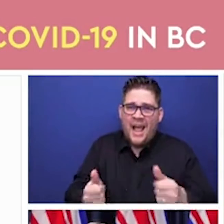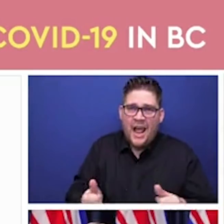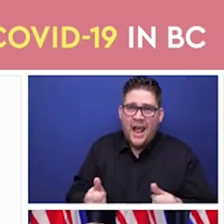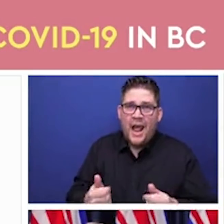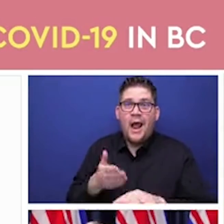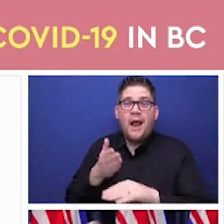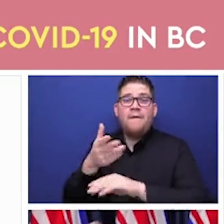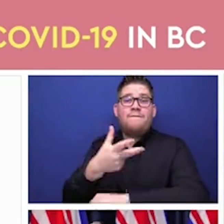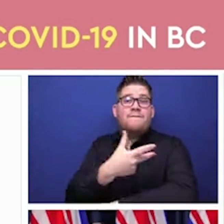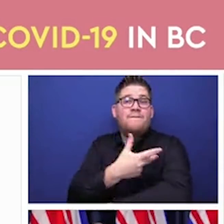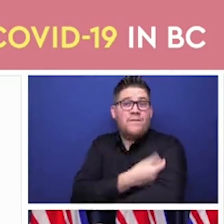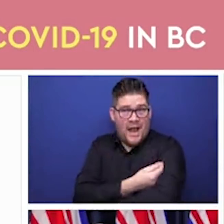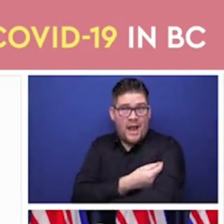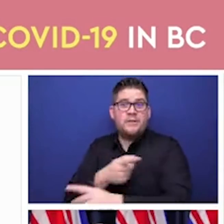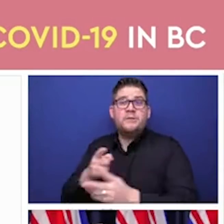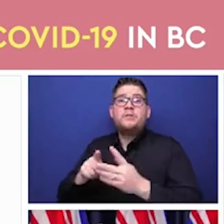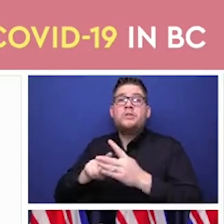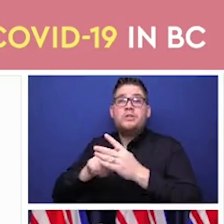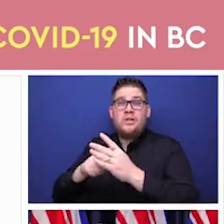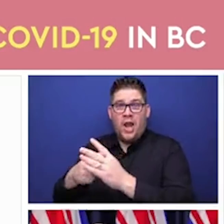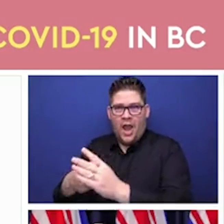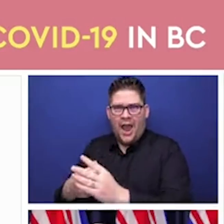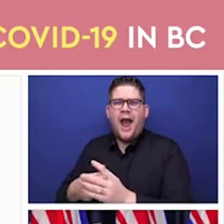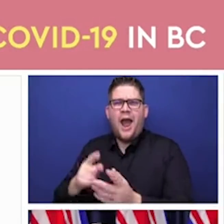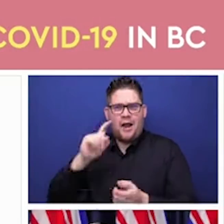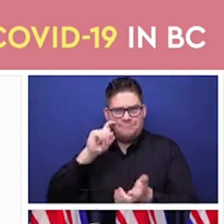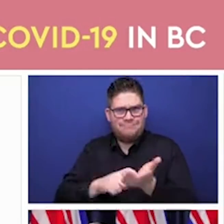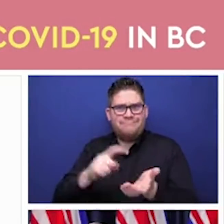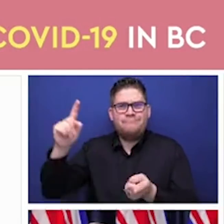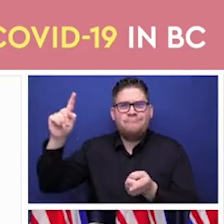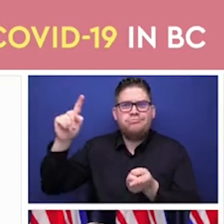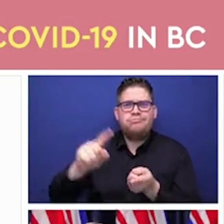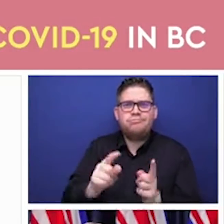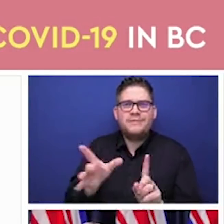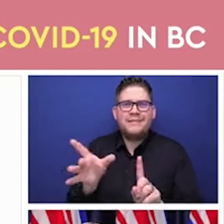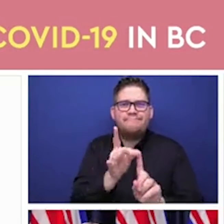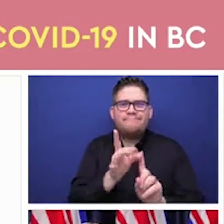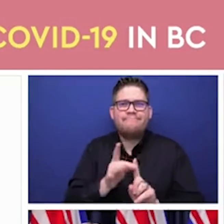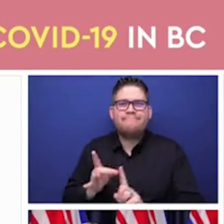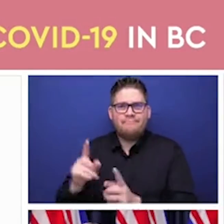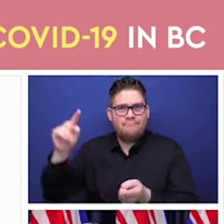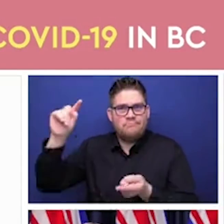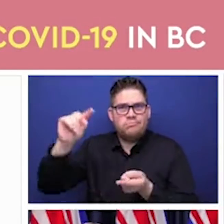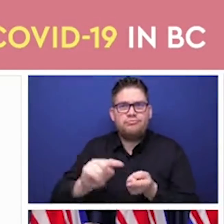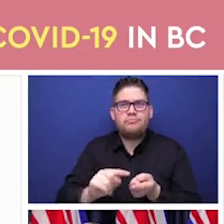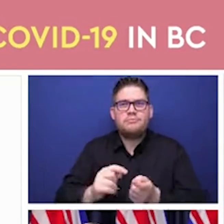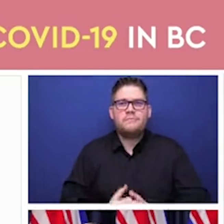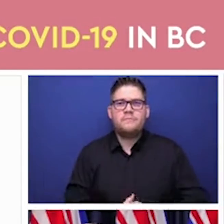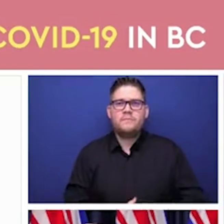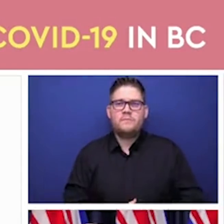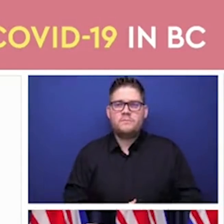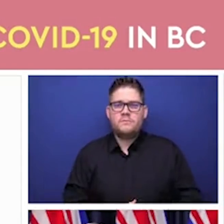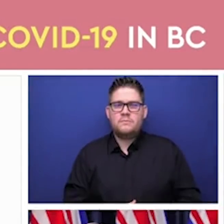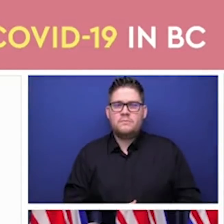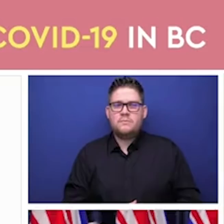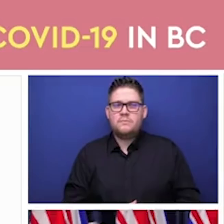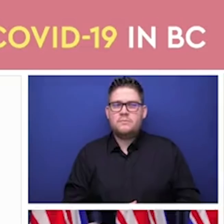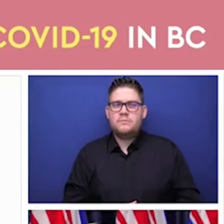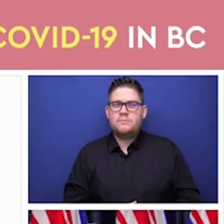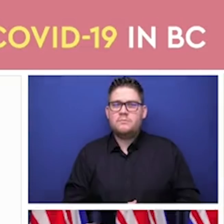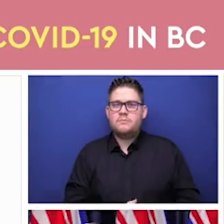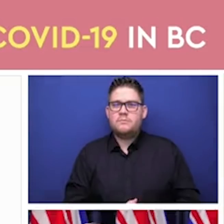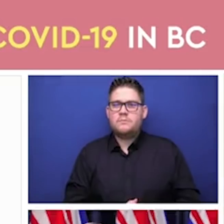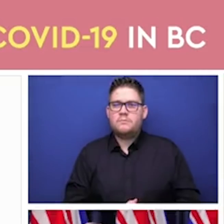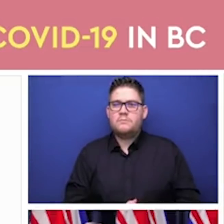on now to what's ahead of us in phase two. And I think the next slide shows that our intention is,